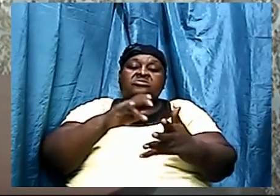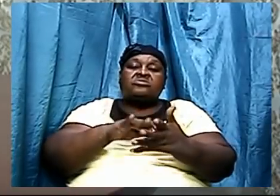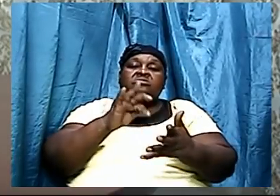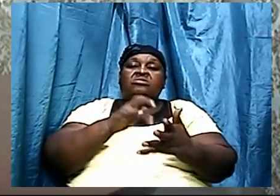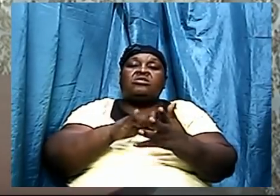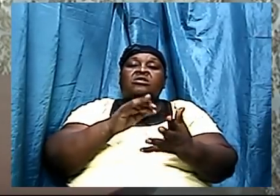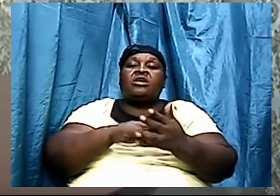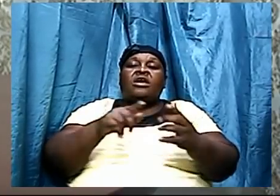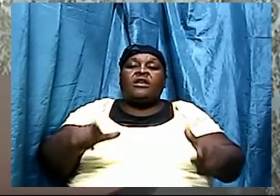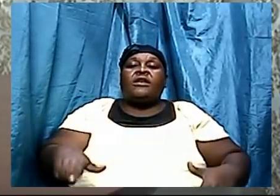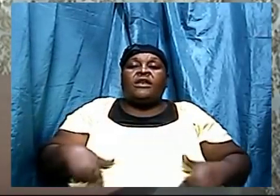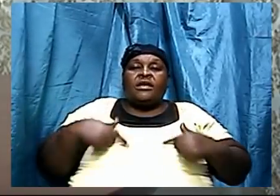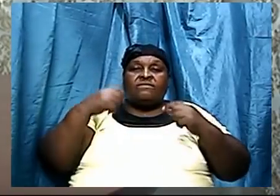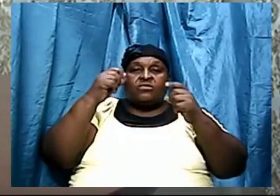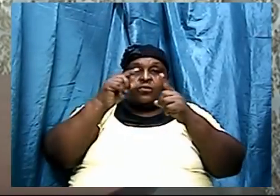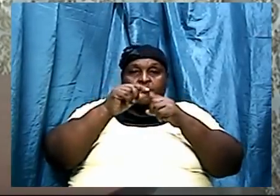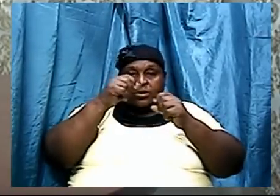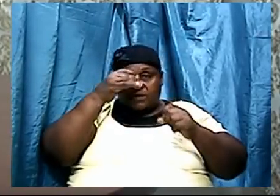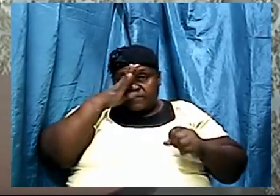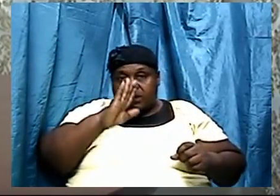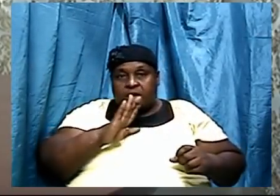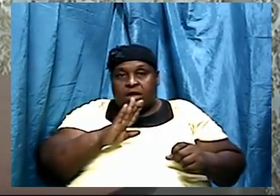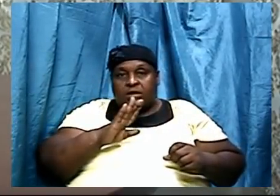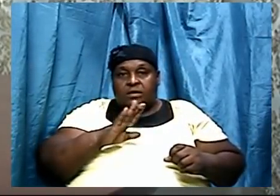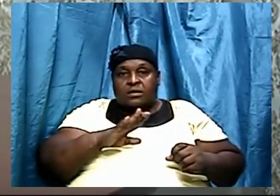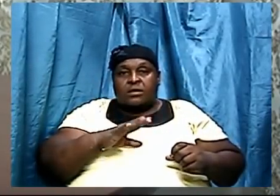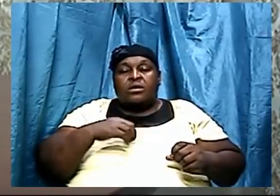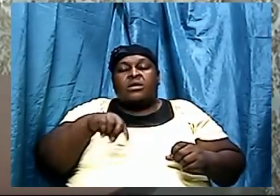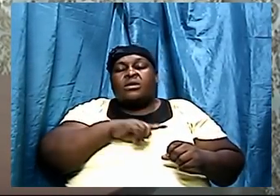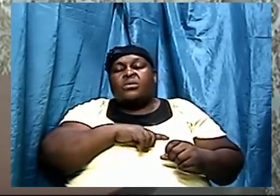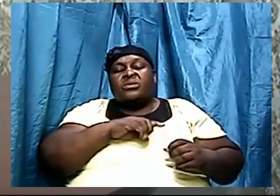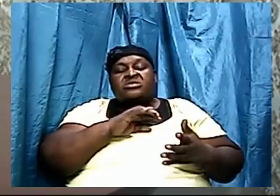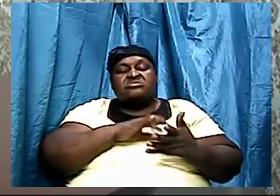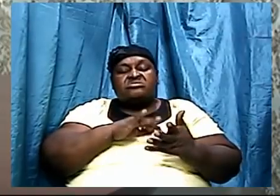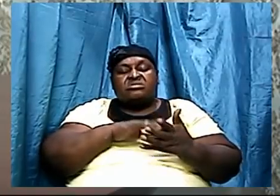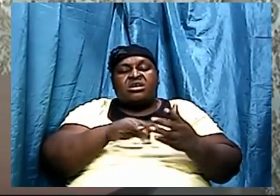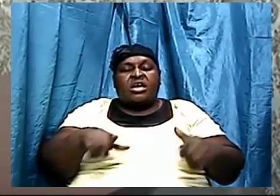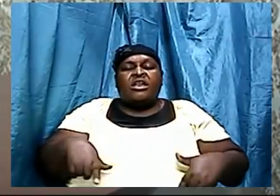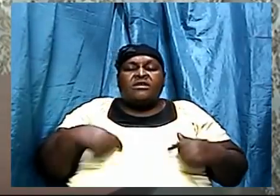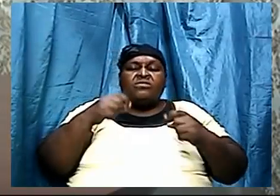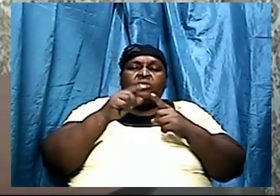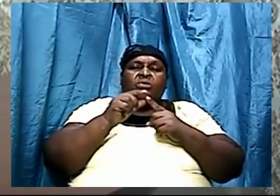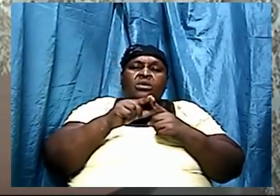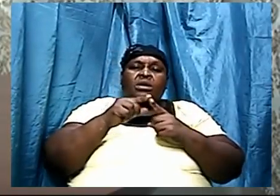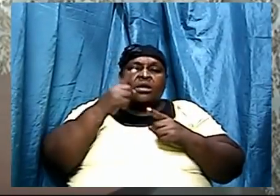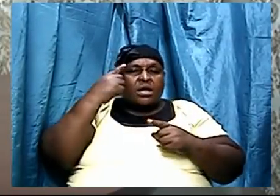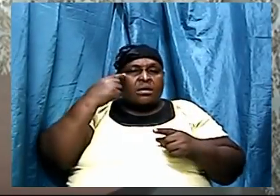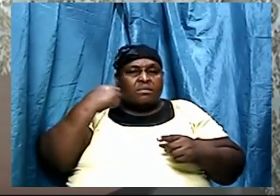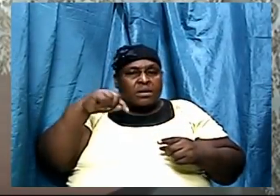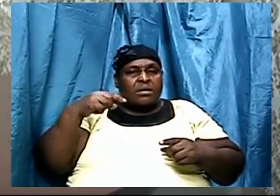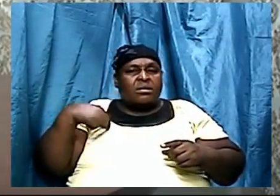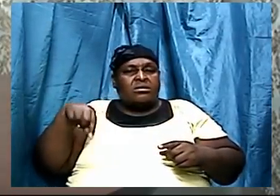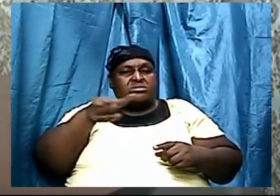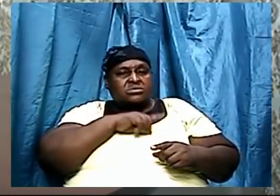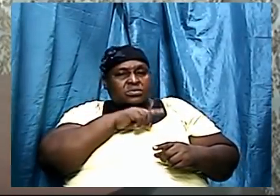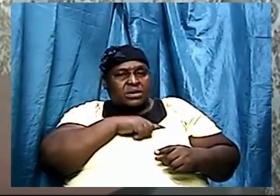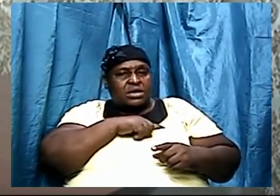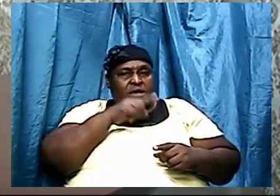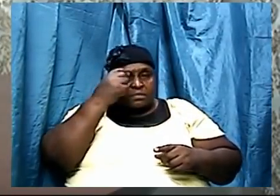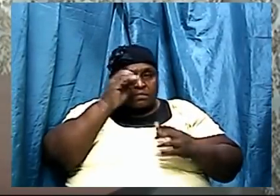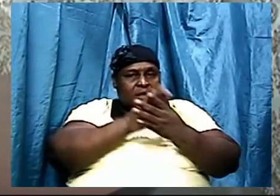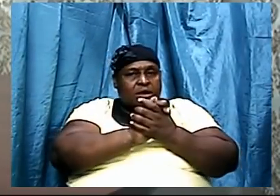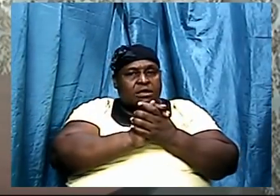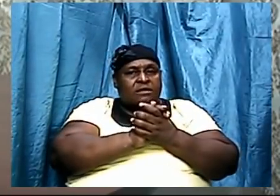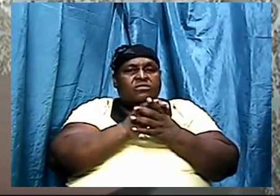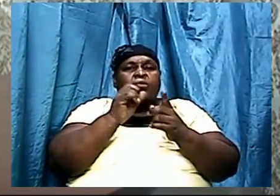but not only that we walk in the word because we believe in the word God he he coming to God without faith it is impossible to please